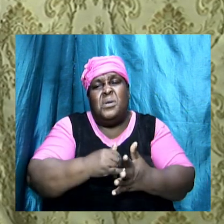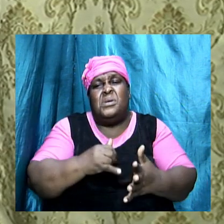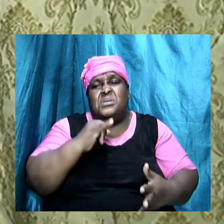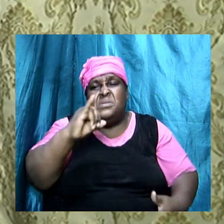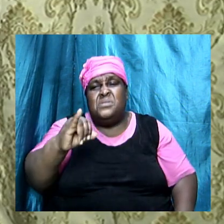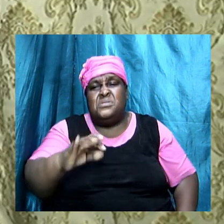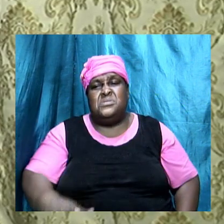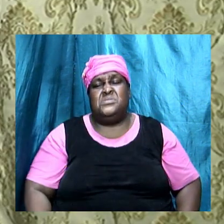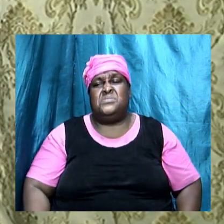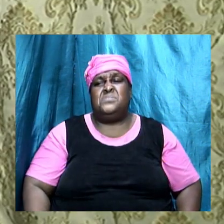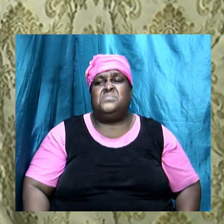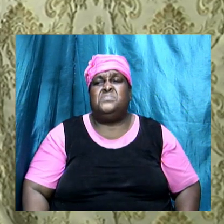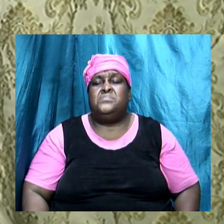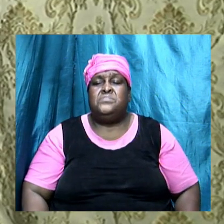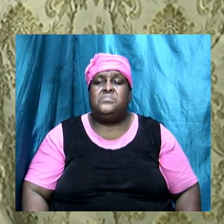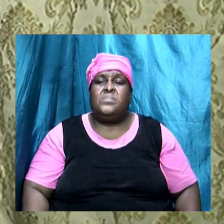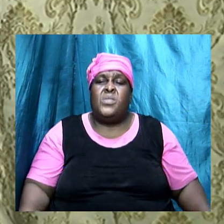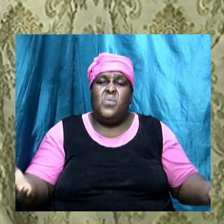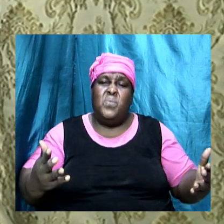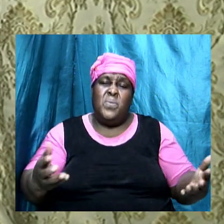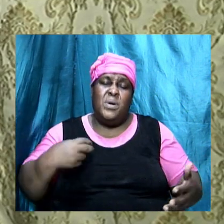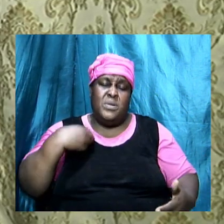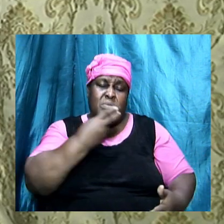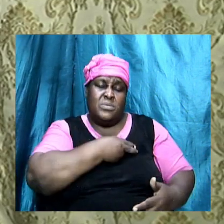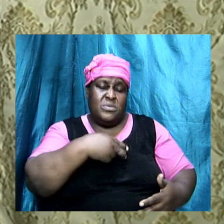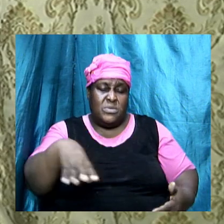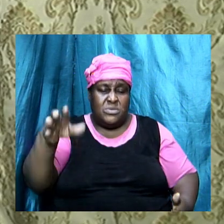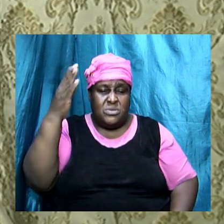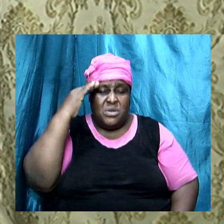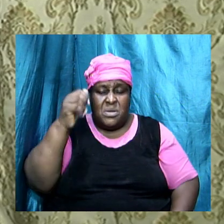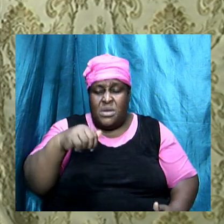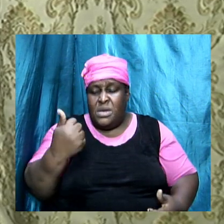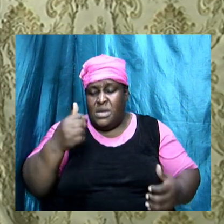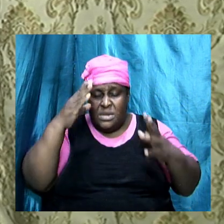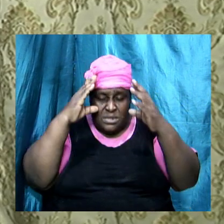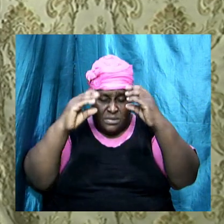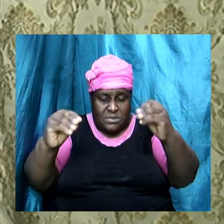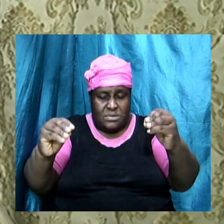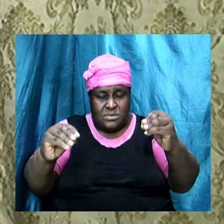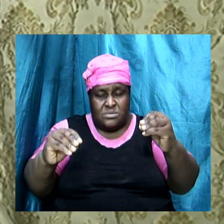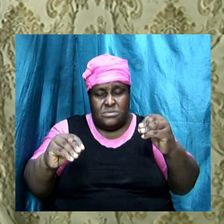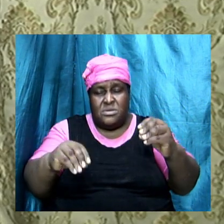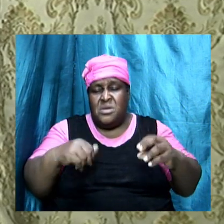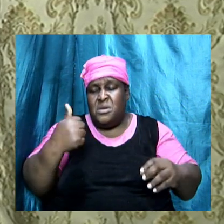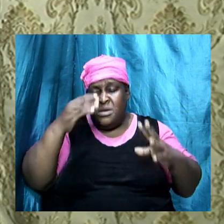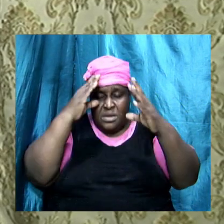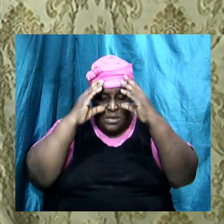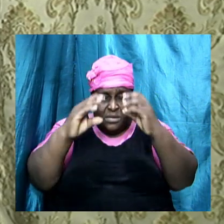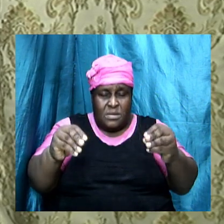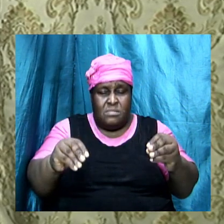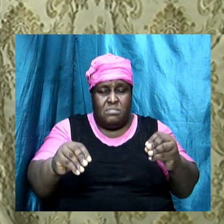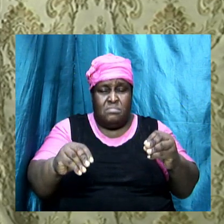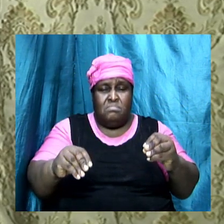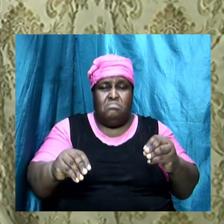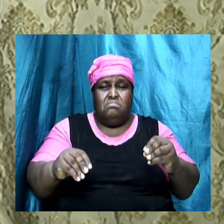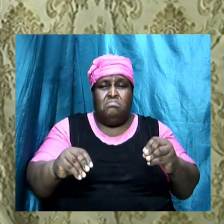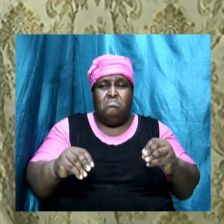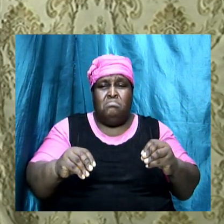Amen. And I want us to know that any teaching, any teaching, any